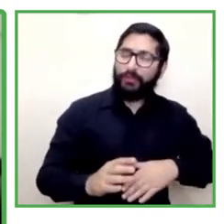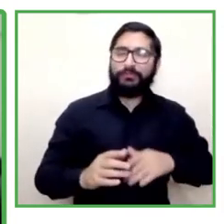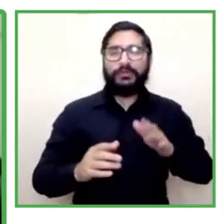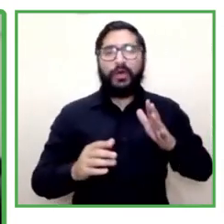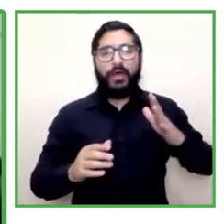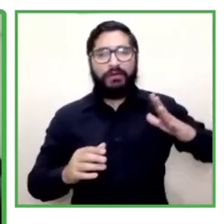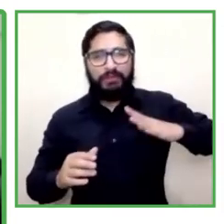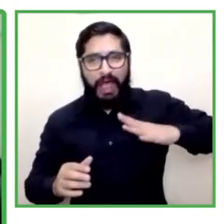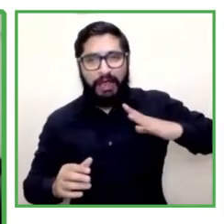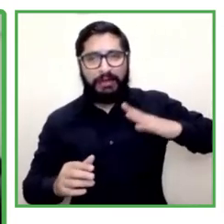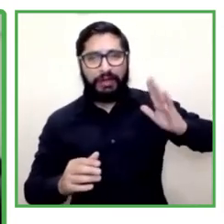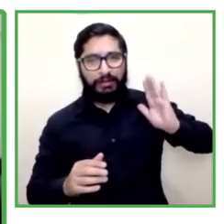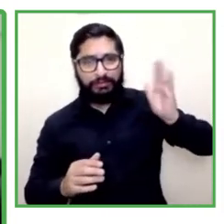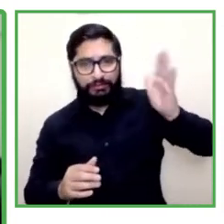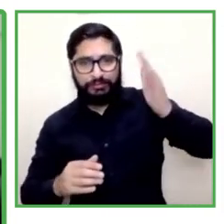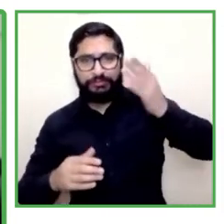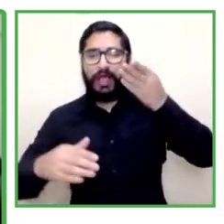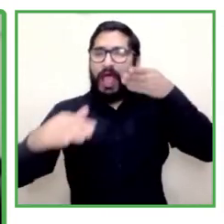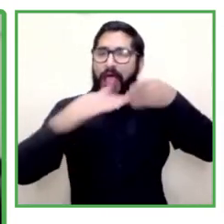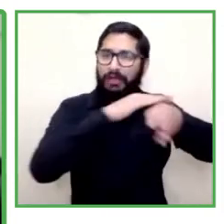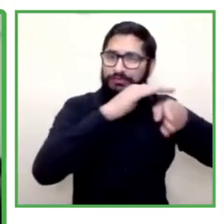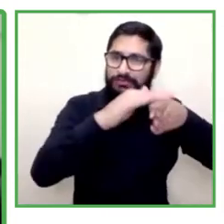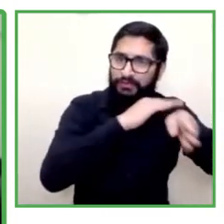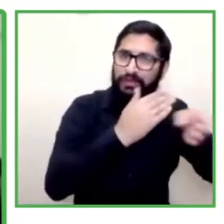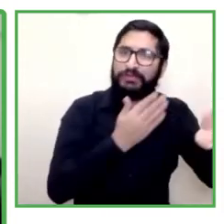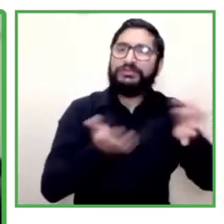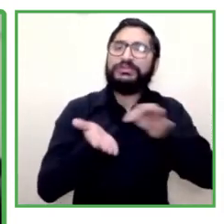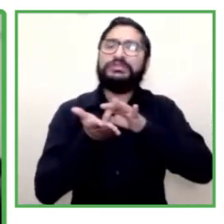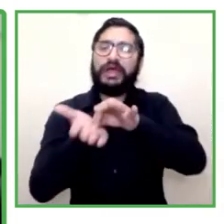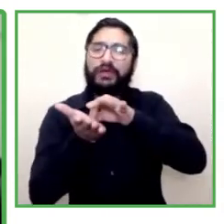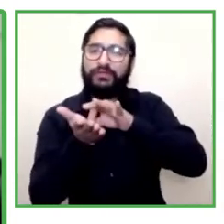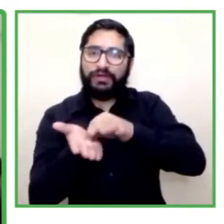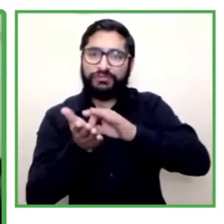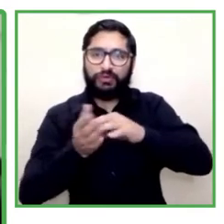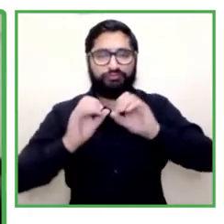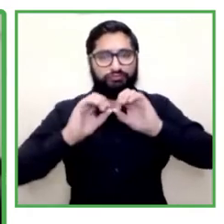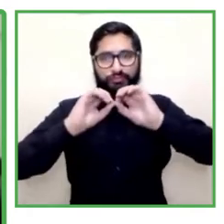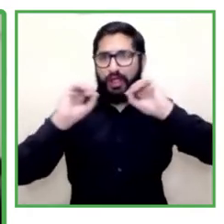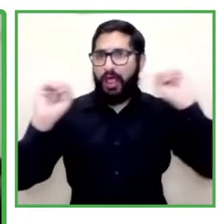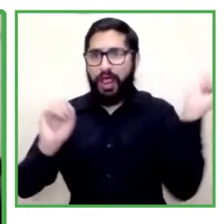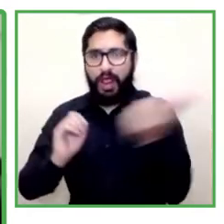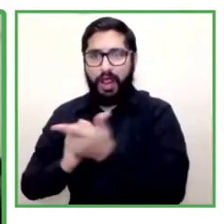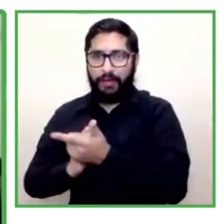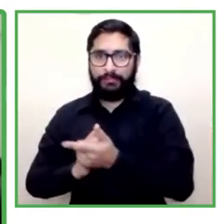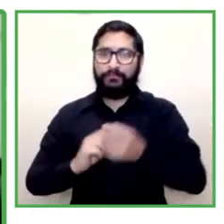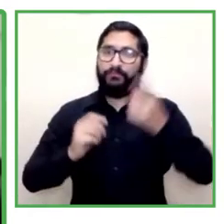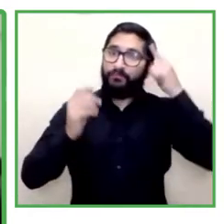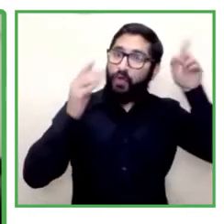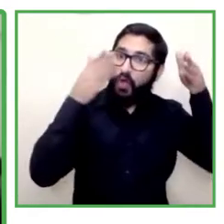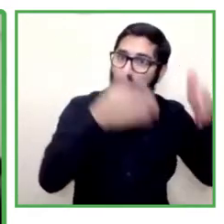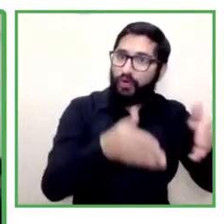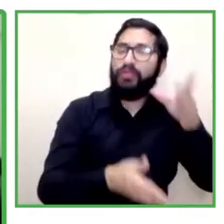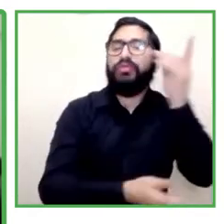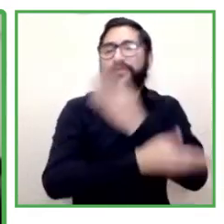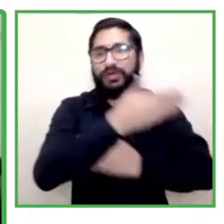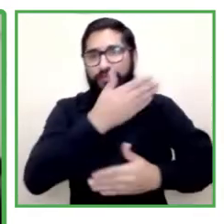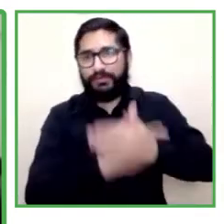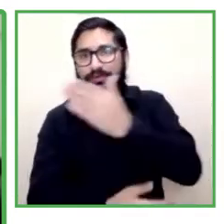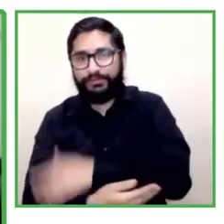the infrastructure structure and production it